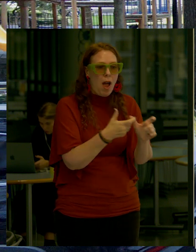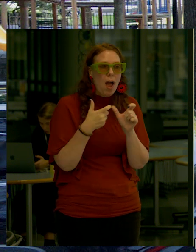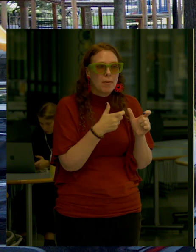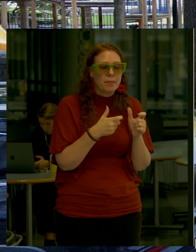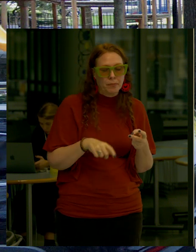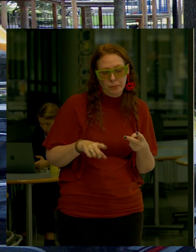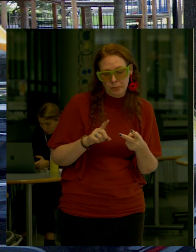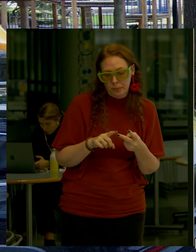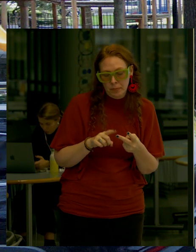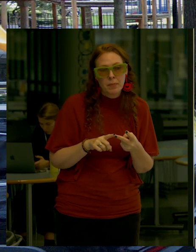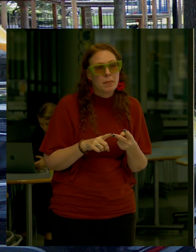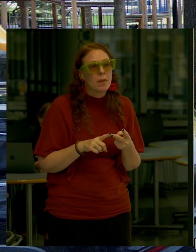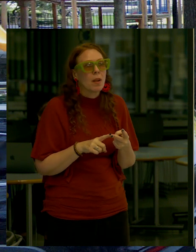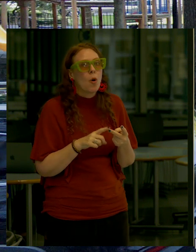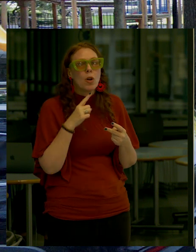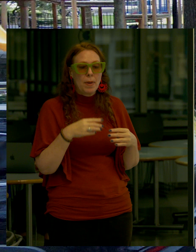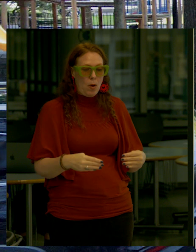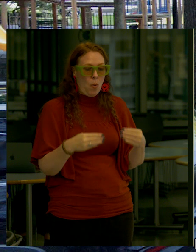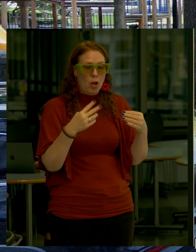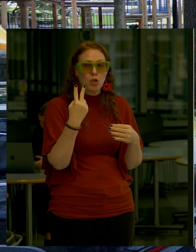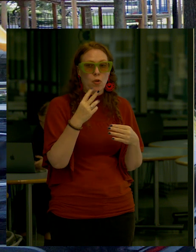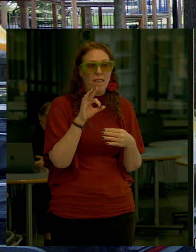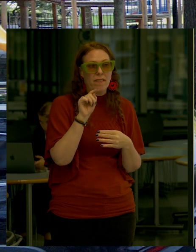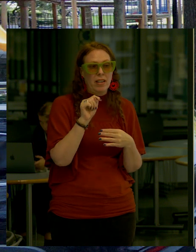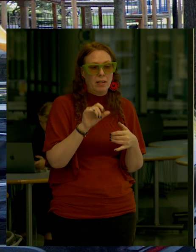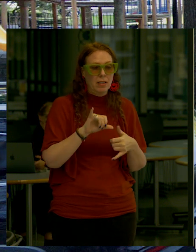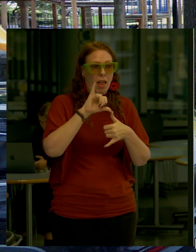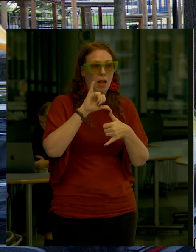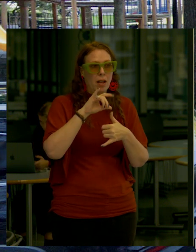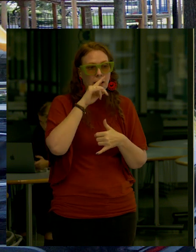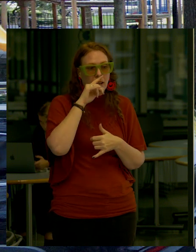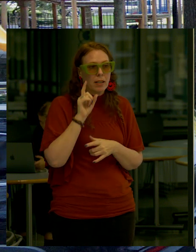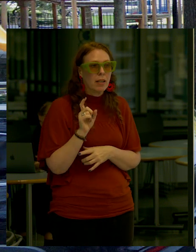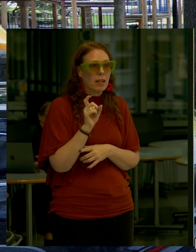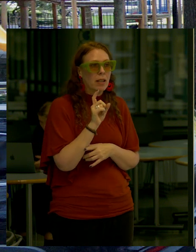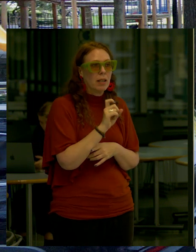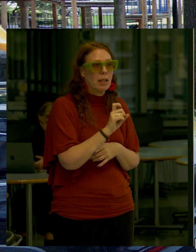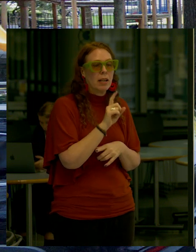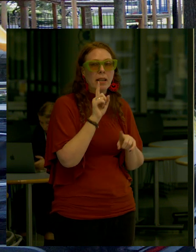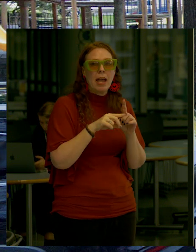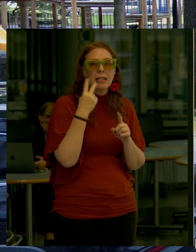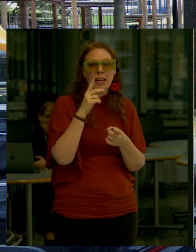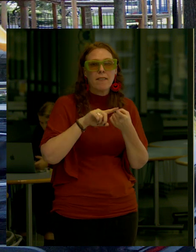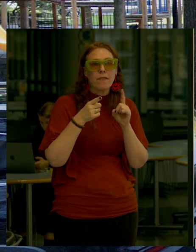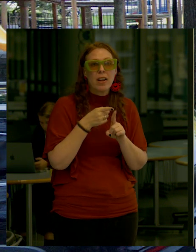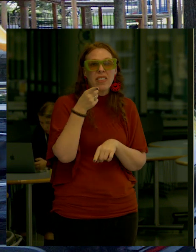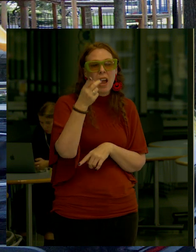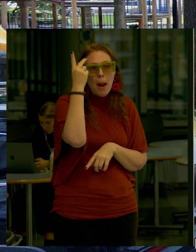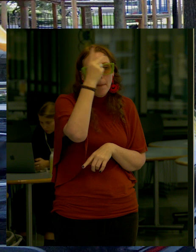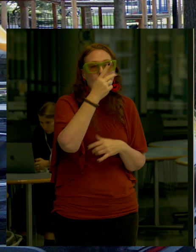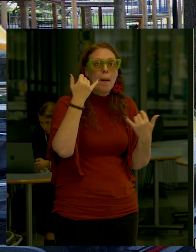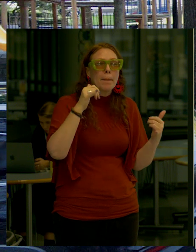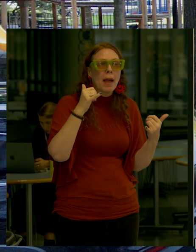And two, just as a statement When you make that wall two feet taller Kids walking by They basically won't be able to see if their friends are in the park If